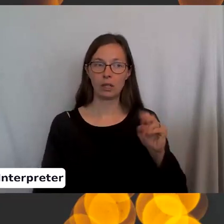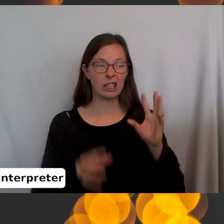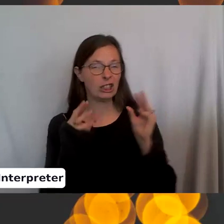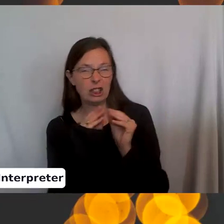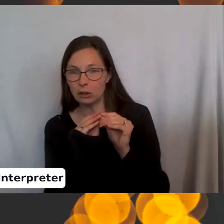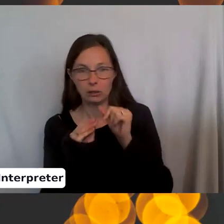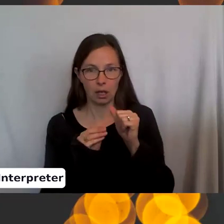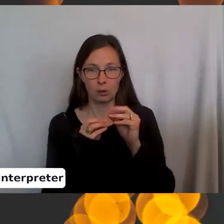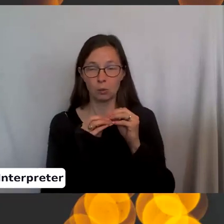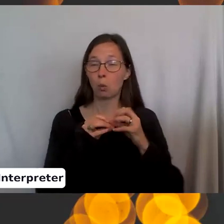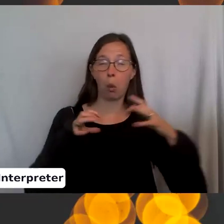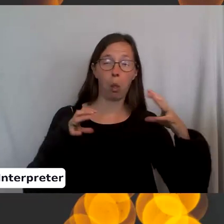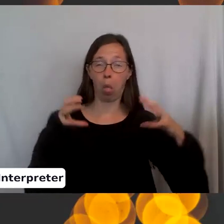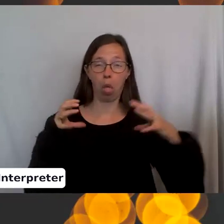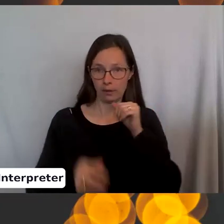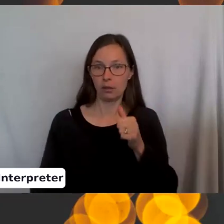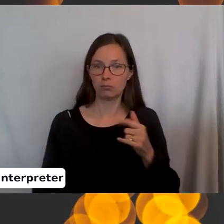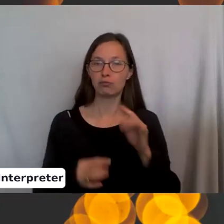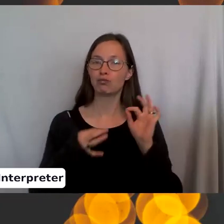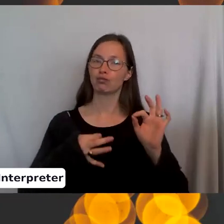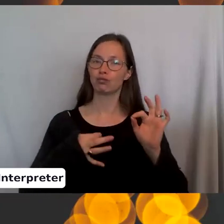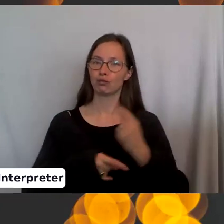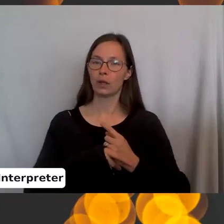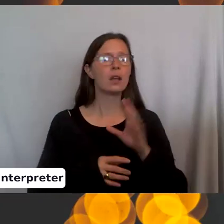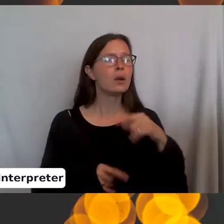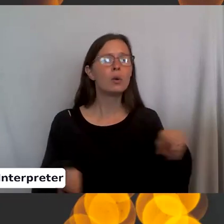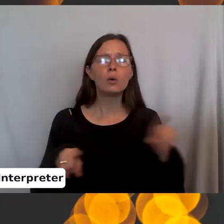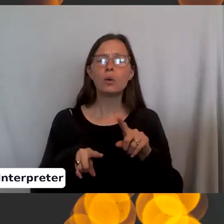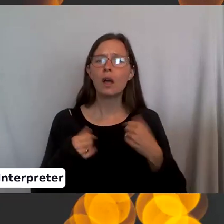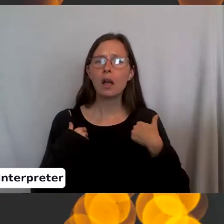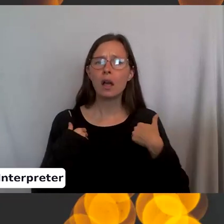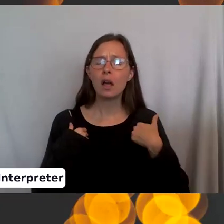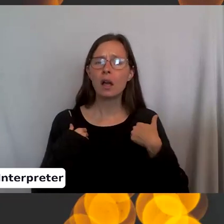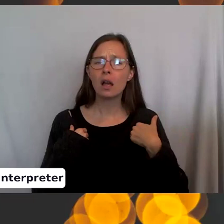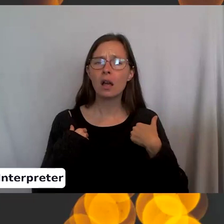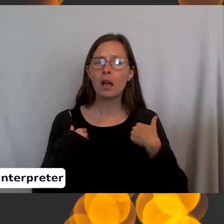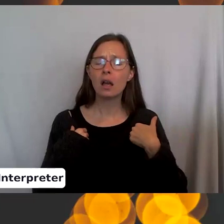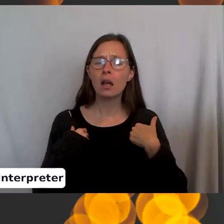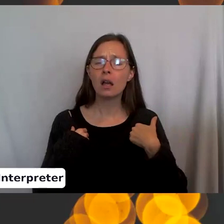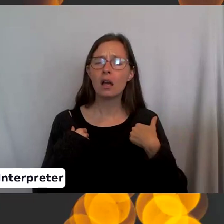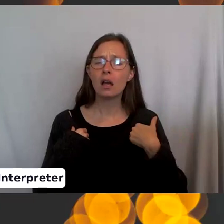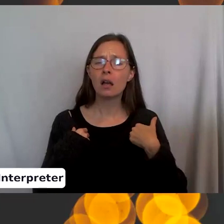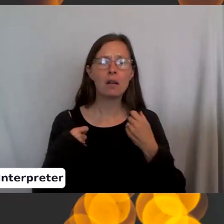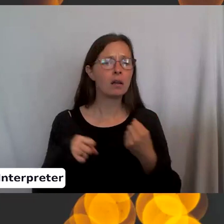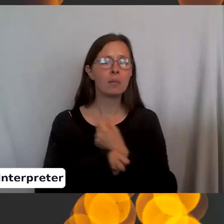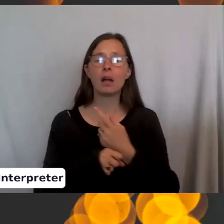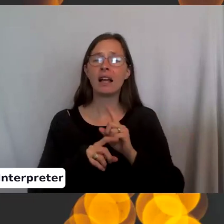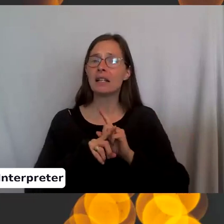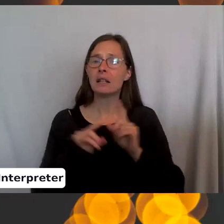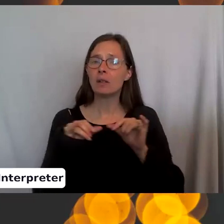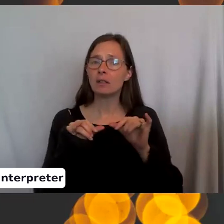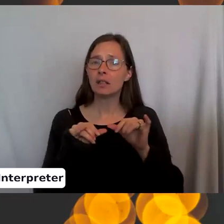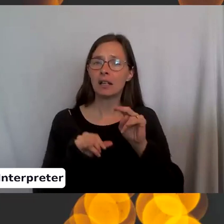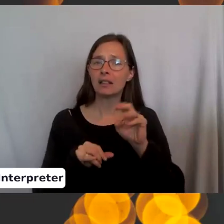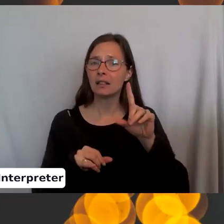loose. If you have, does anyone have a, um, a different size needle and yarn bigger, perhaps,